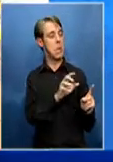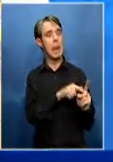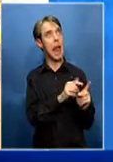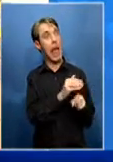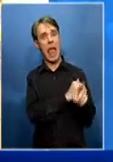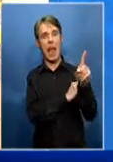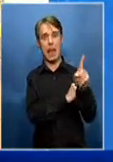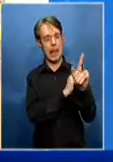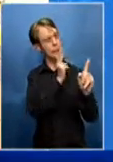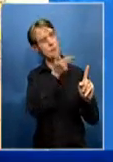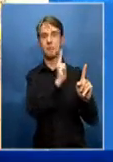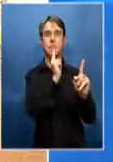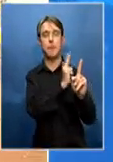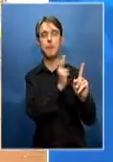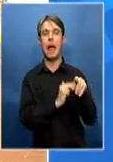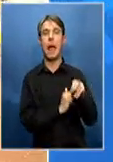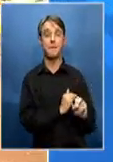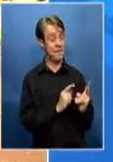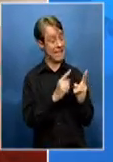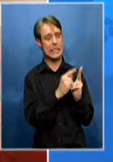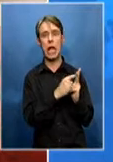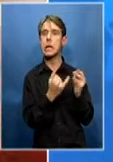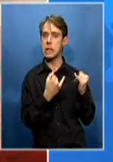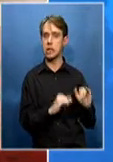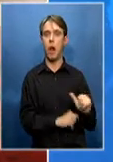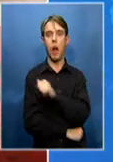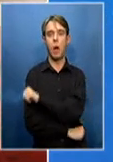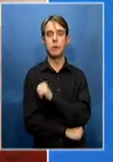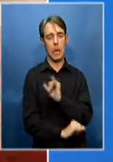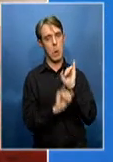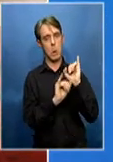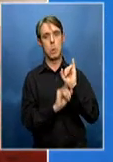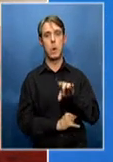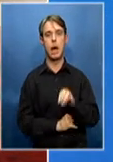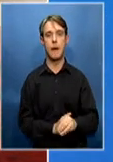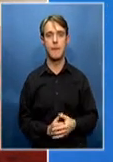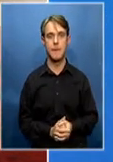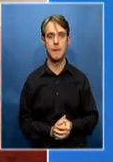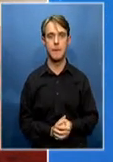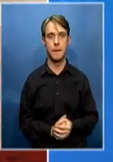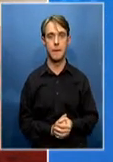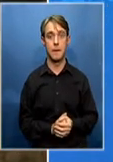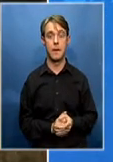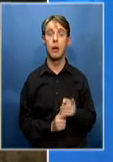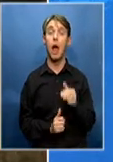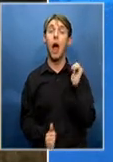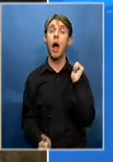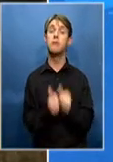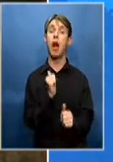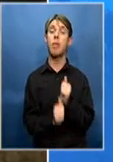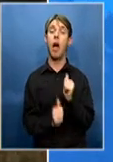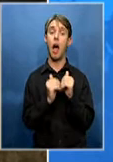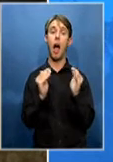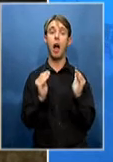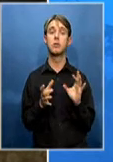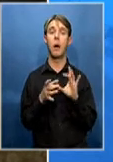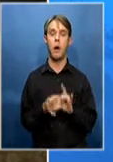Another union member is still fighting for his life. Later at Ngelo's brother's home, they spoke on